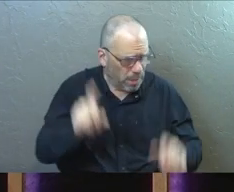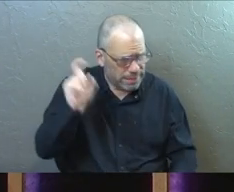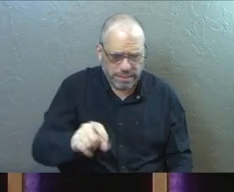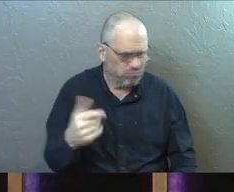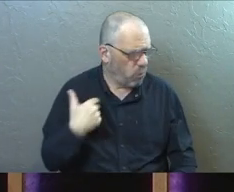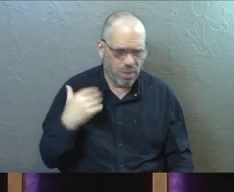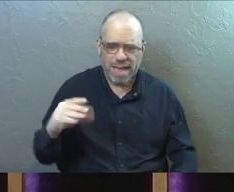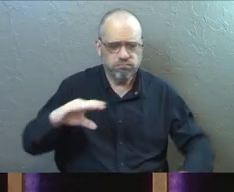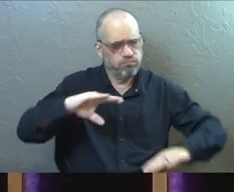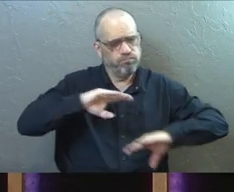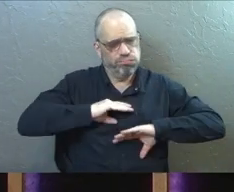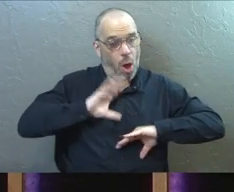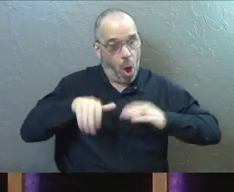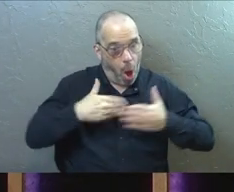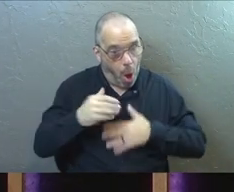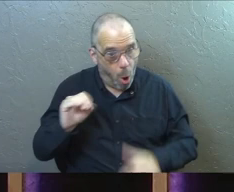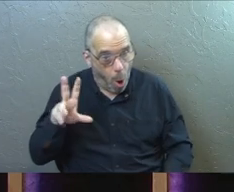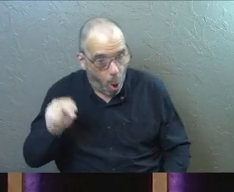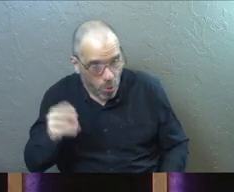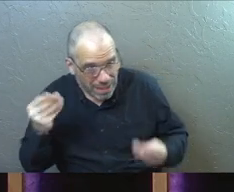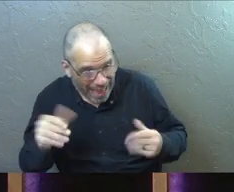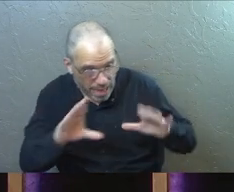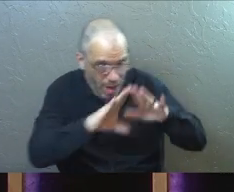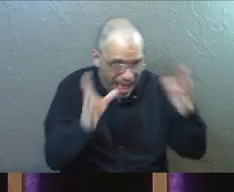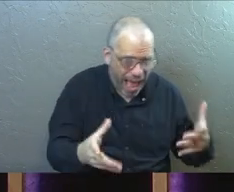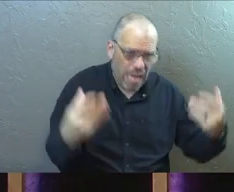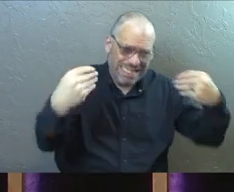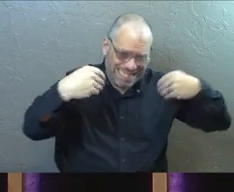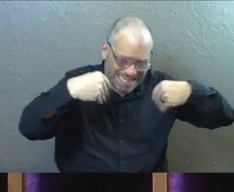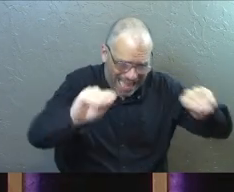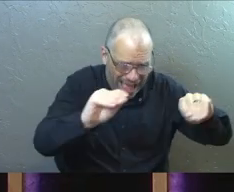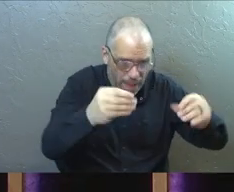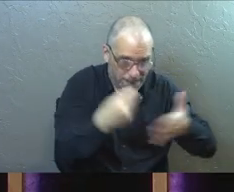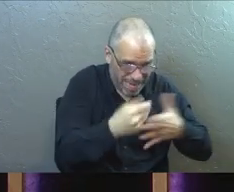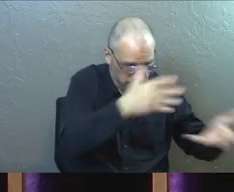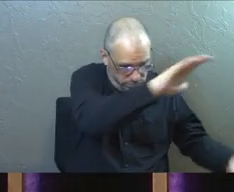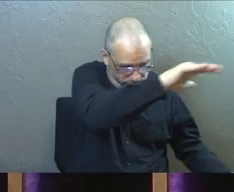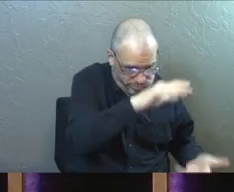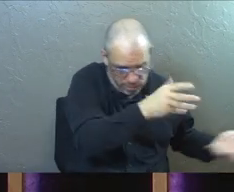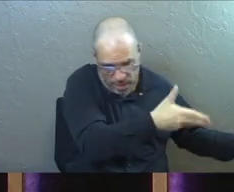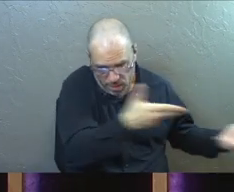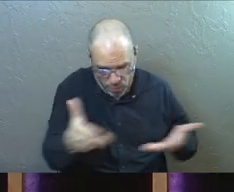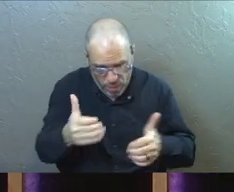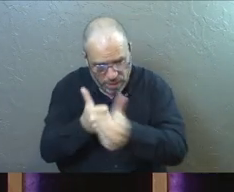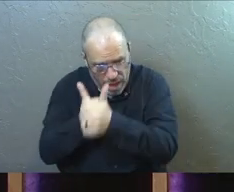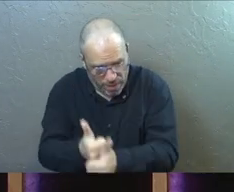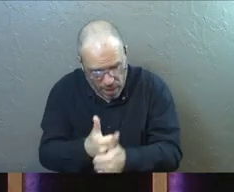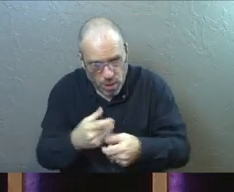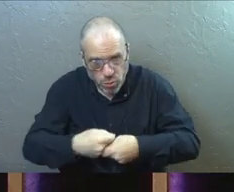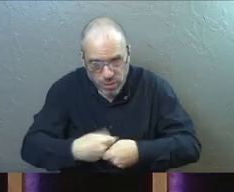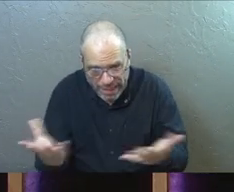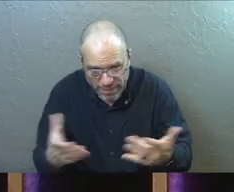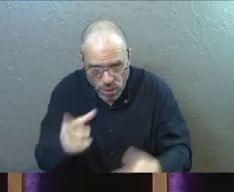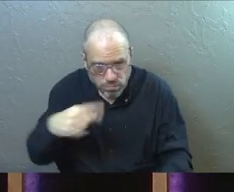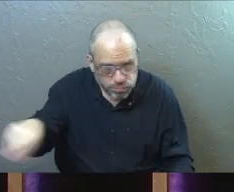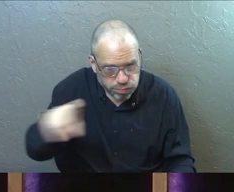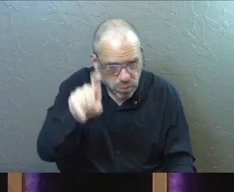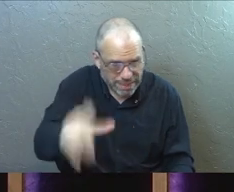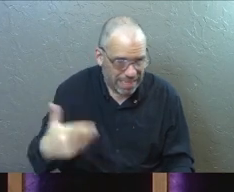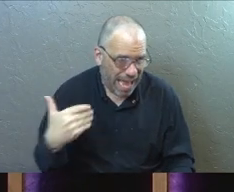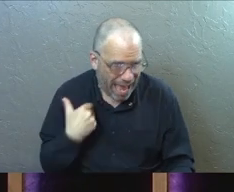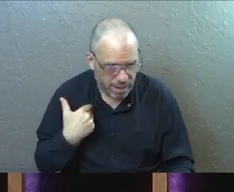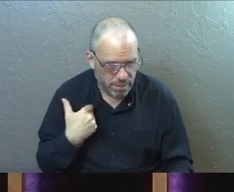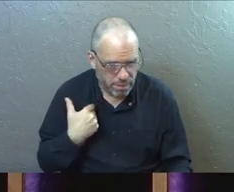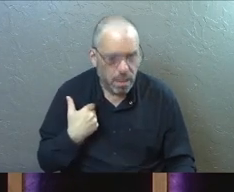among them because those who owned land or houses would sell them and bring the money to the apostles to give to those in